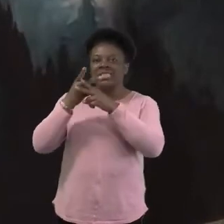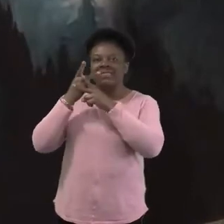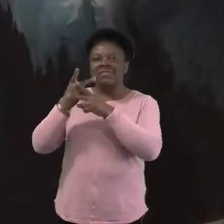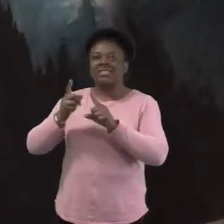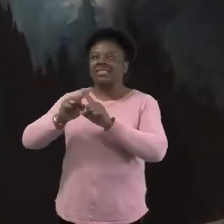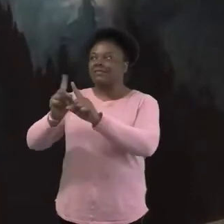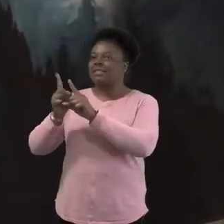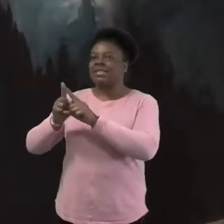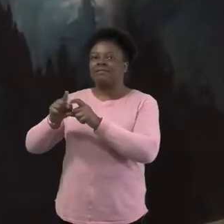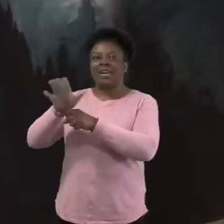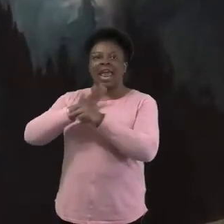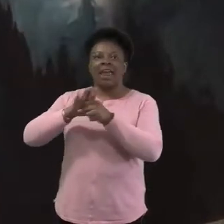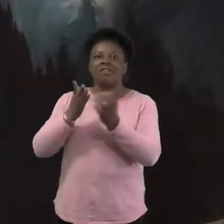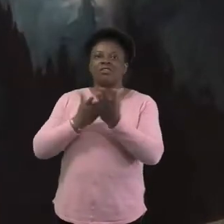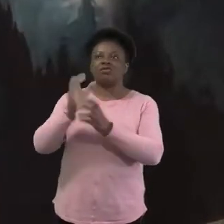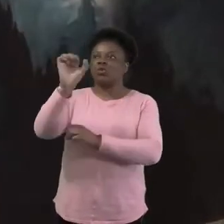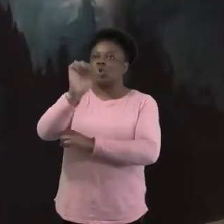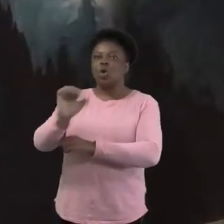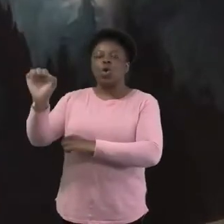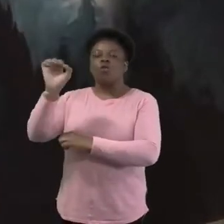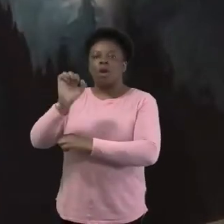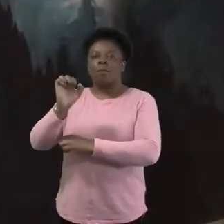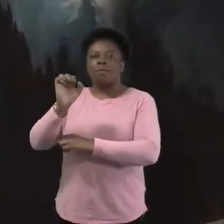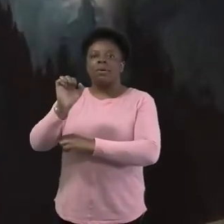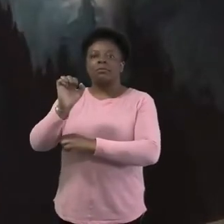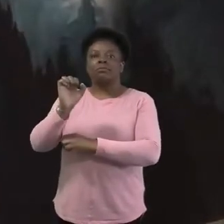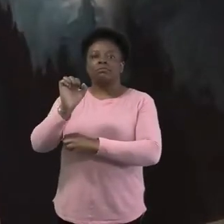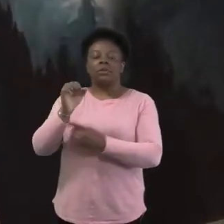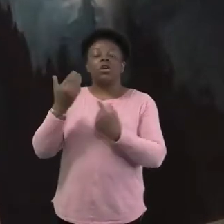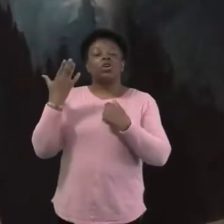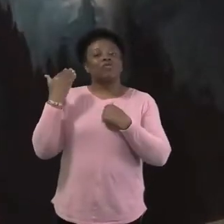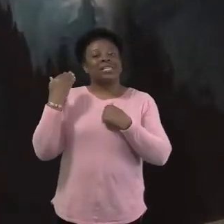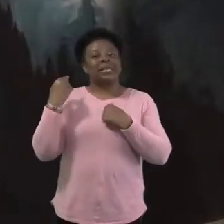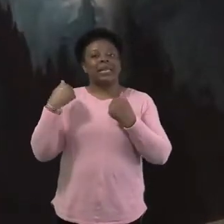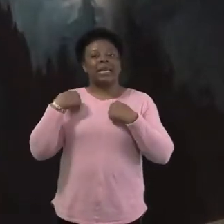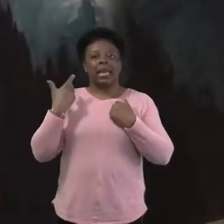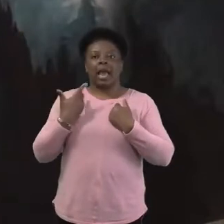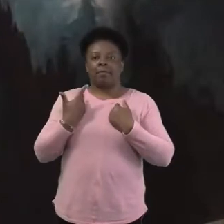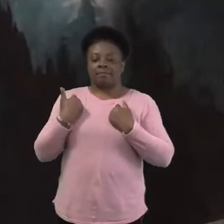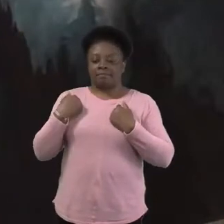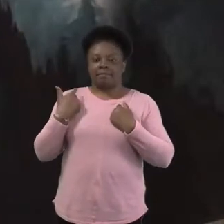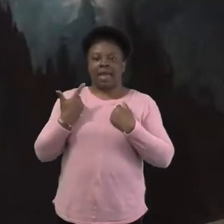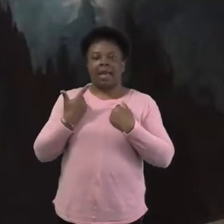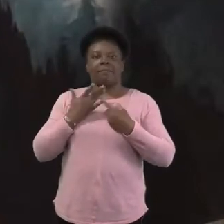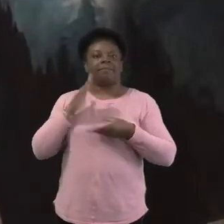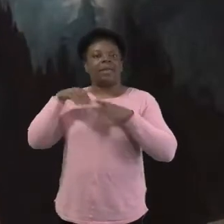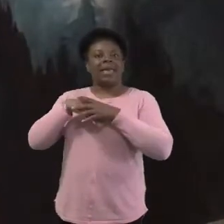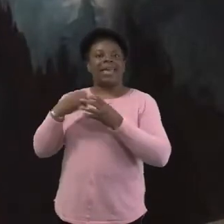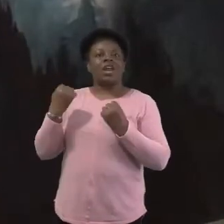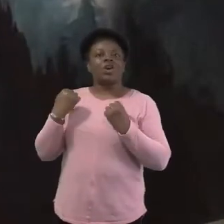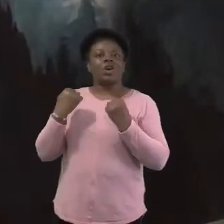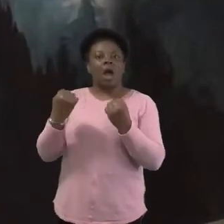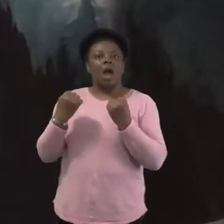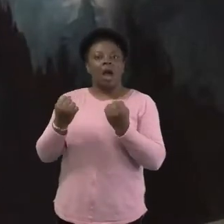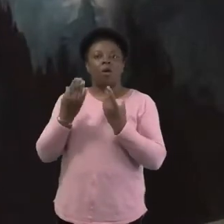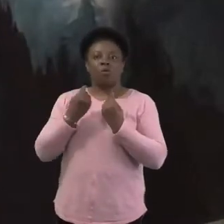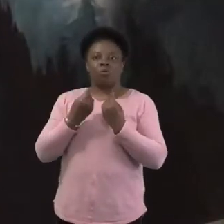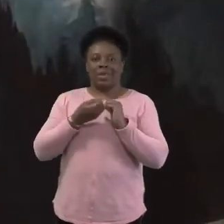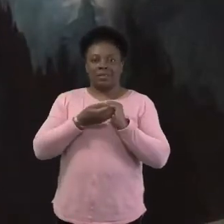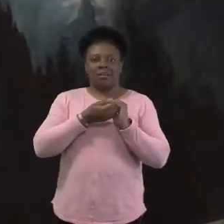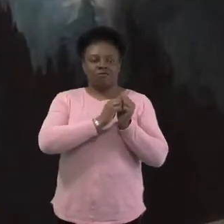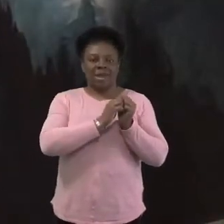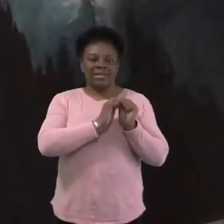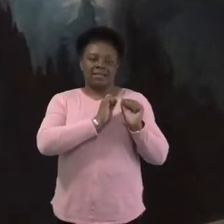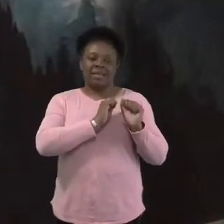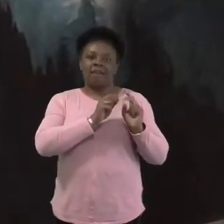all sort of live with the different families. And recently I was in the car with one of the families that my friend lives with. Um, well, like a, uh, they're,